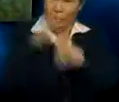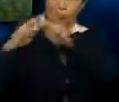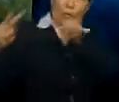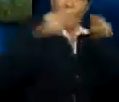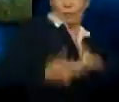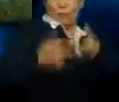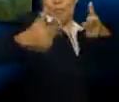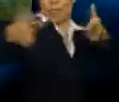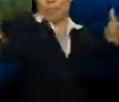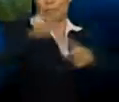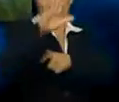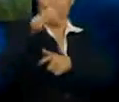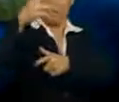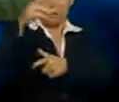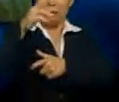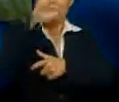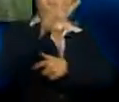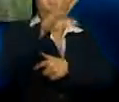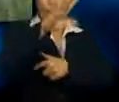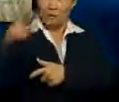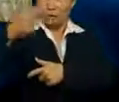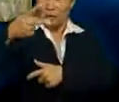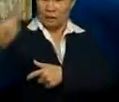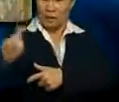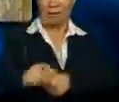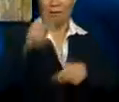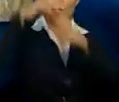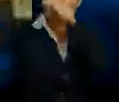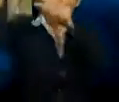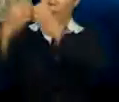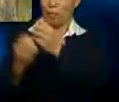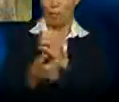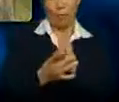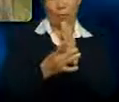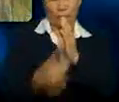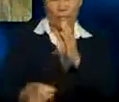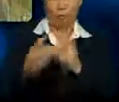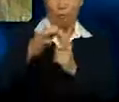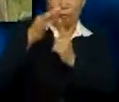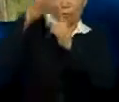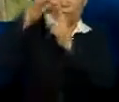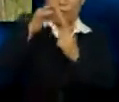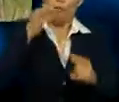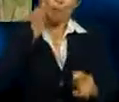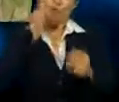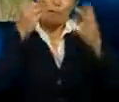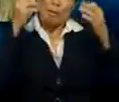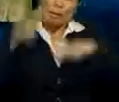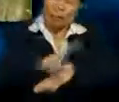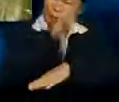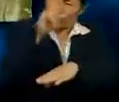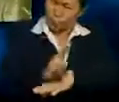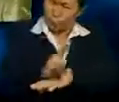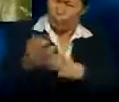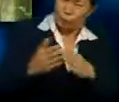as 5,000 hectares. Palm oil is a unique fruit that has many uses. Through